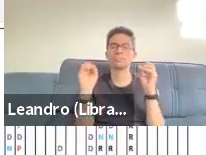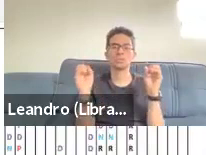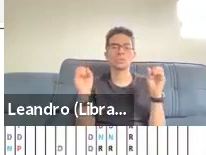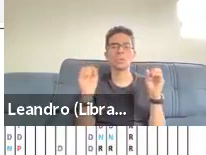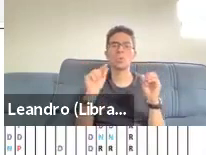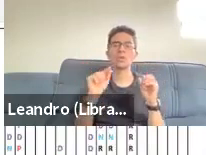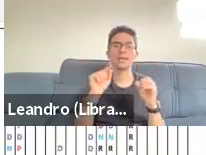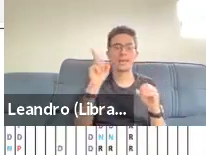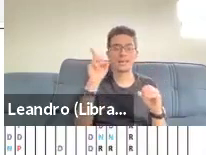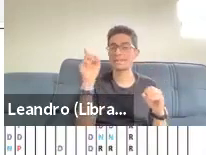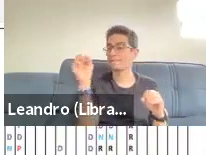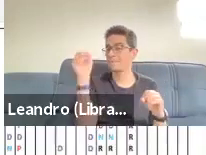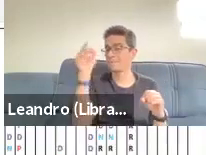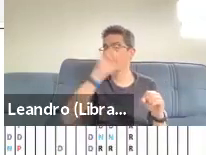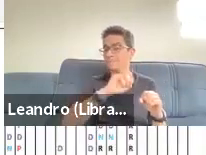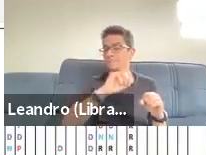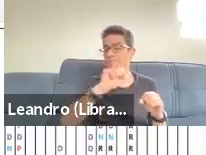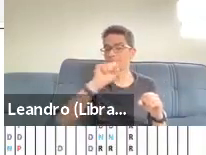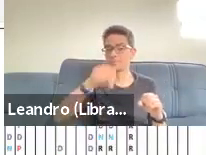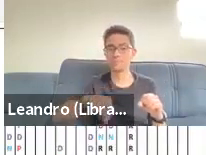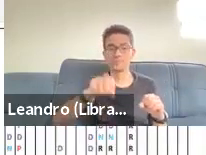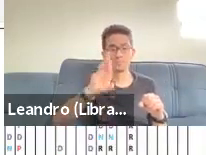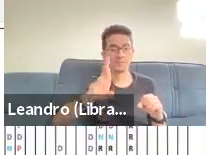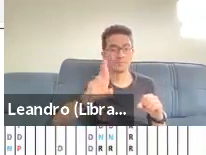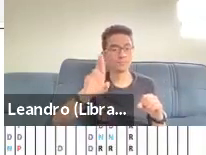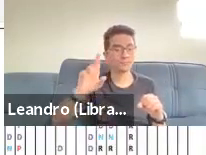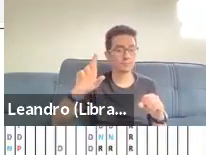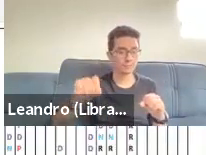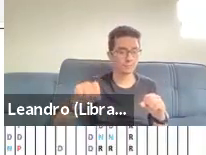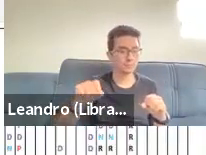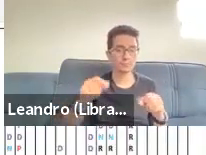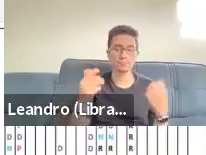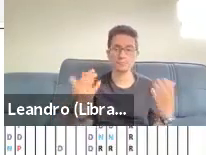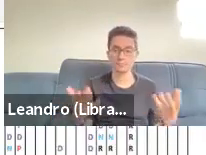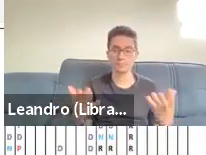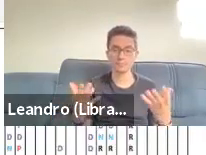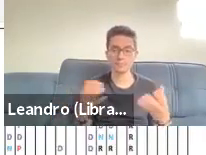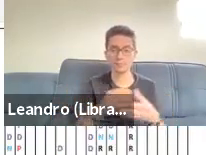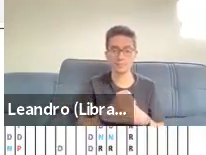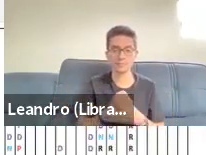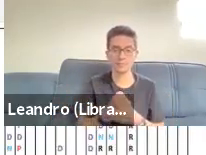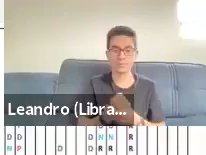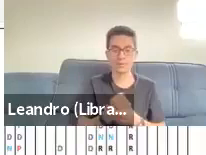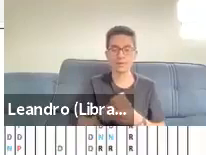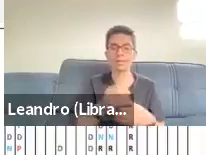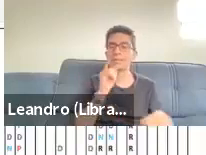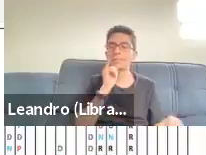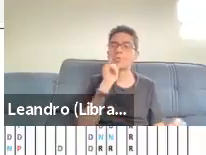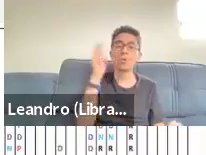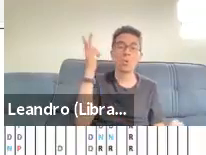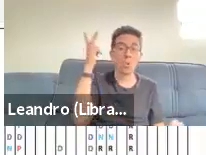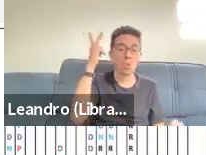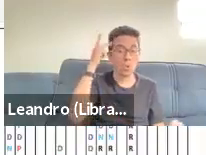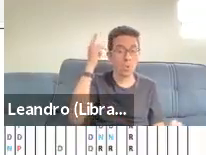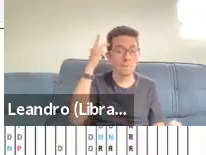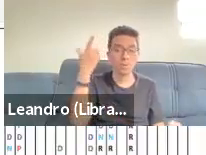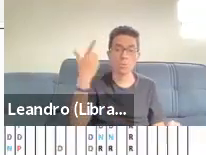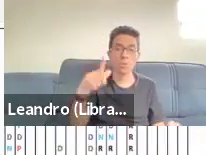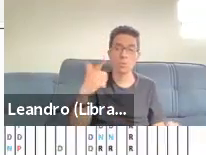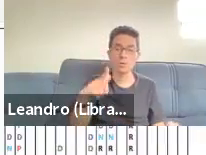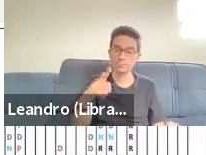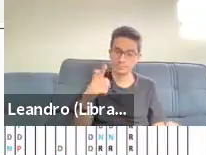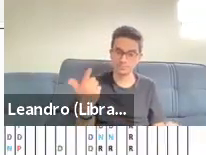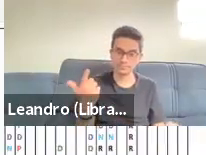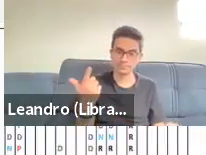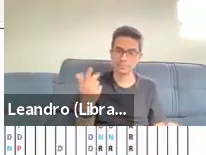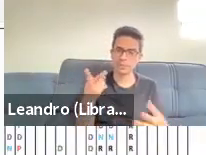strips of talk. So it was not unusual, for example, for there to be a lot of conversational repetition noted inside